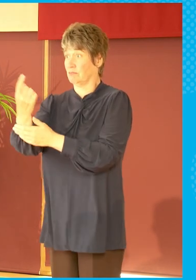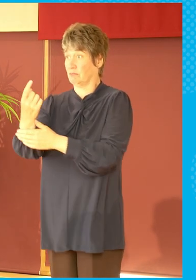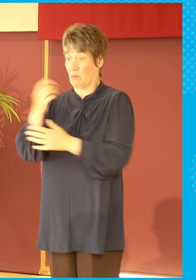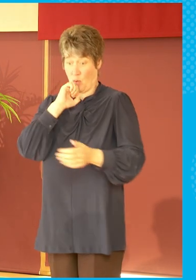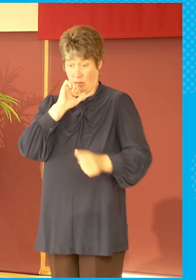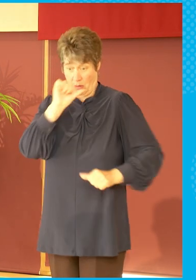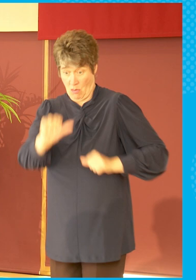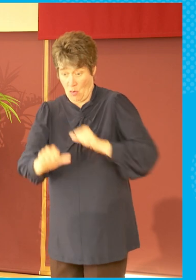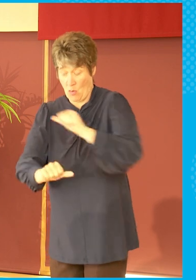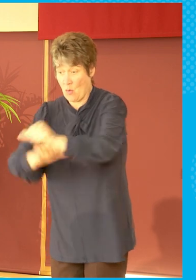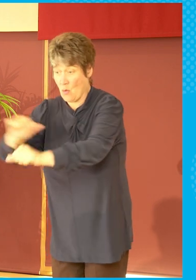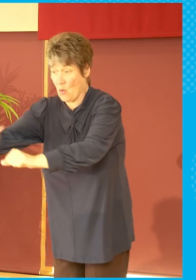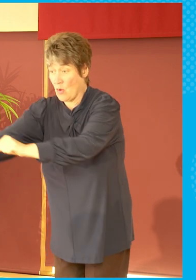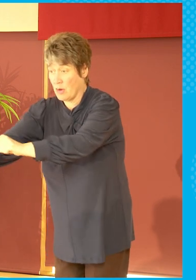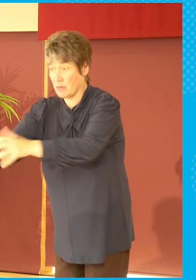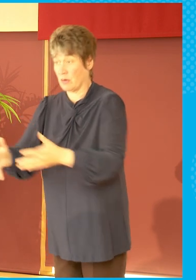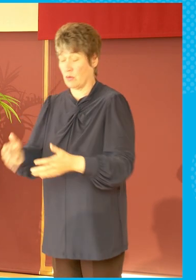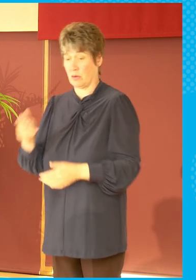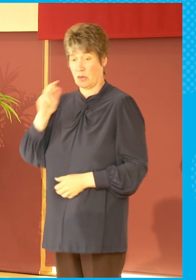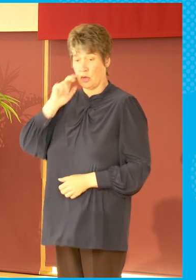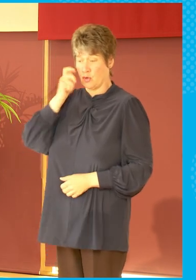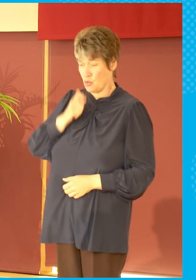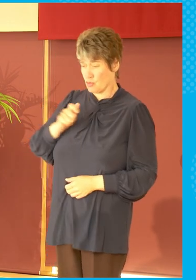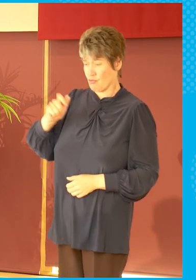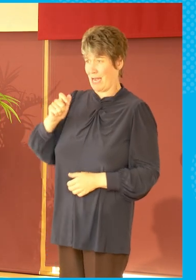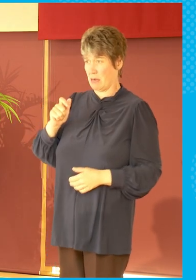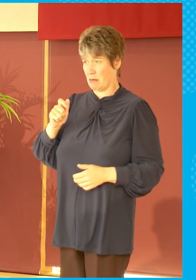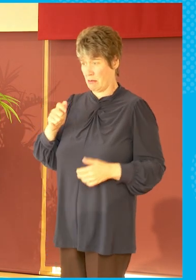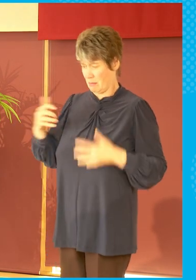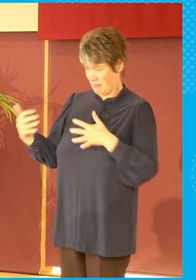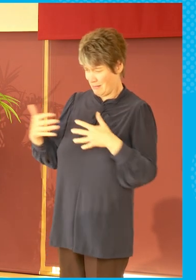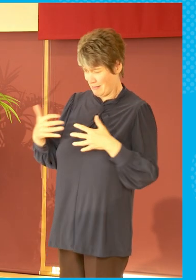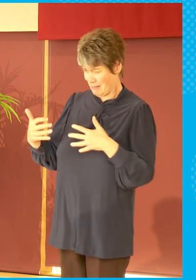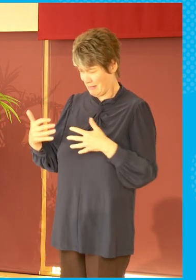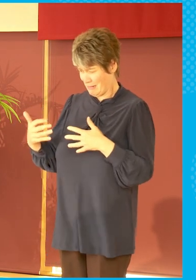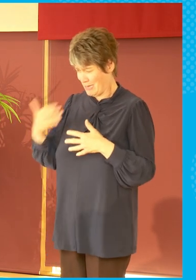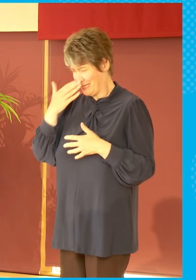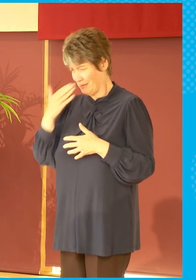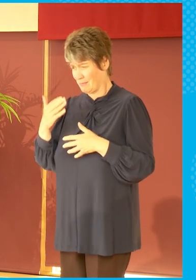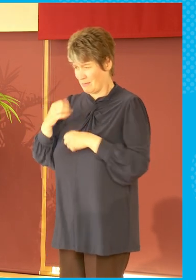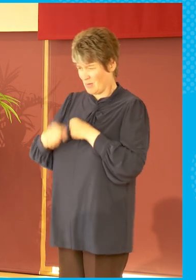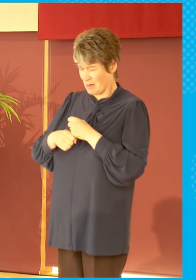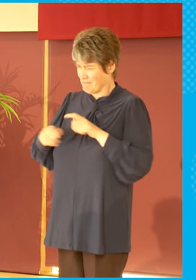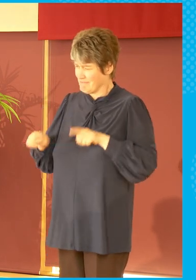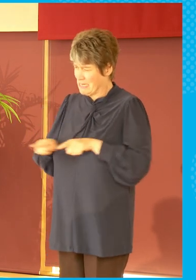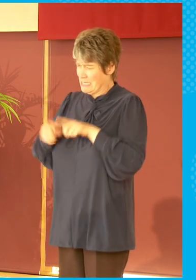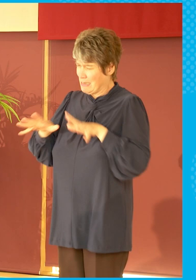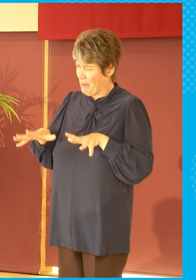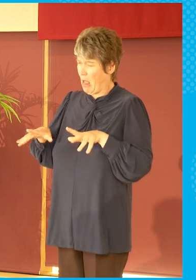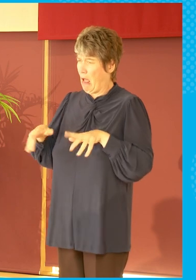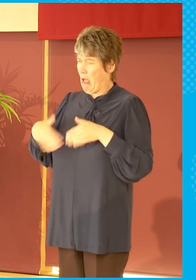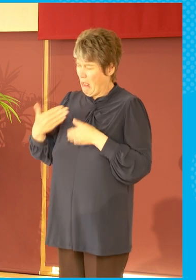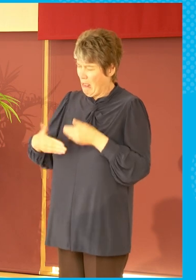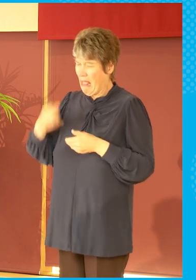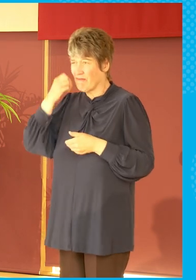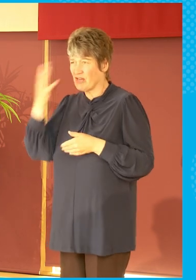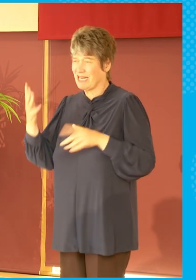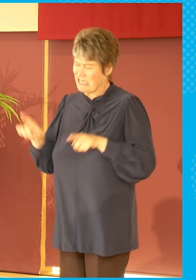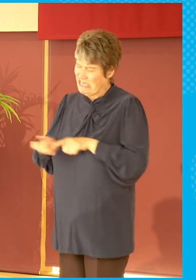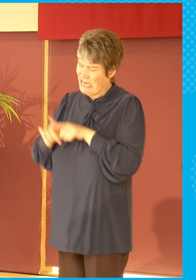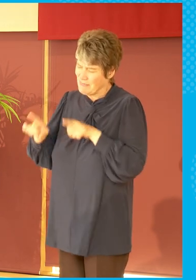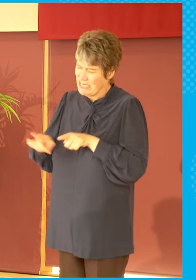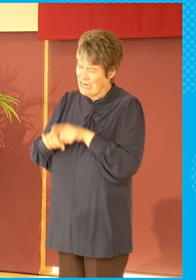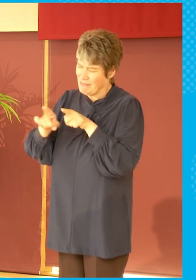largely similar each day, very small advancements, very small changes. And it doesn't mean that the